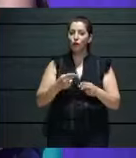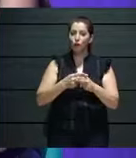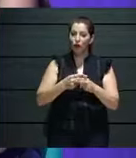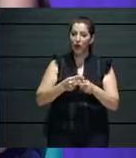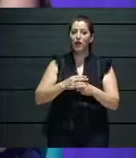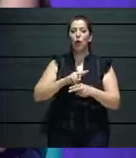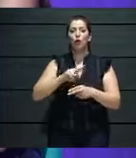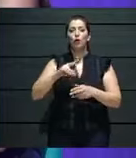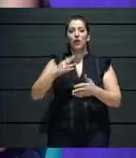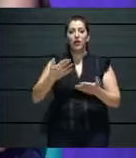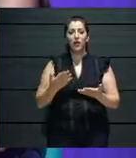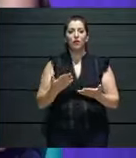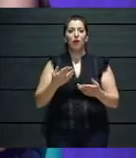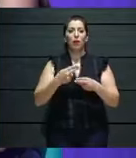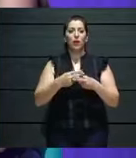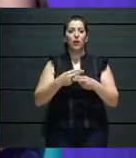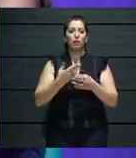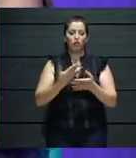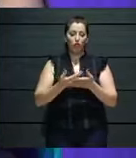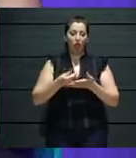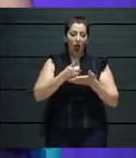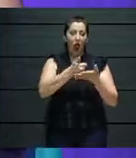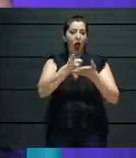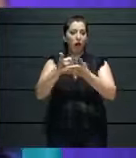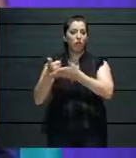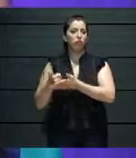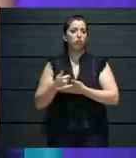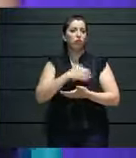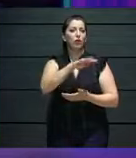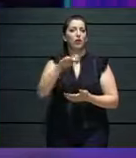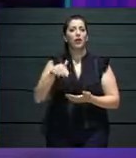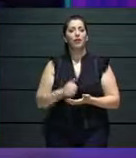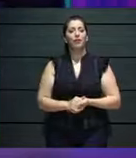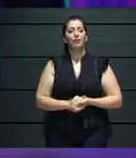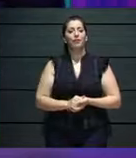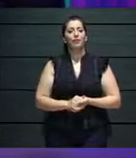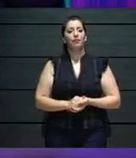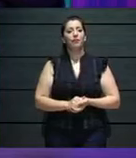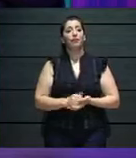us and for this introduction. Thank you. And thank you very much,